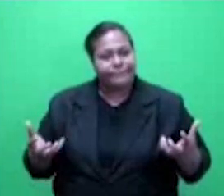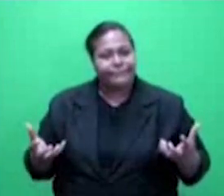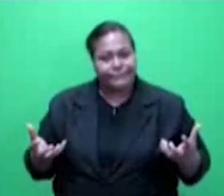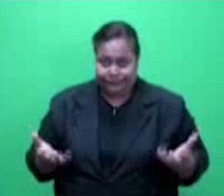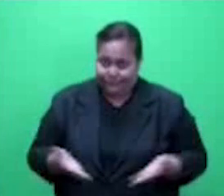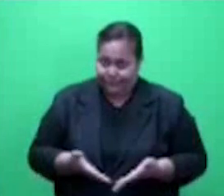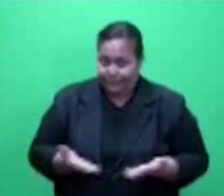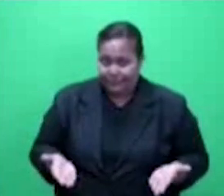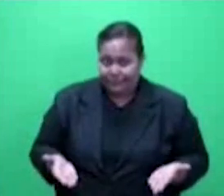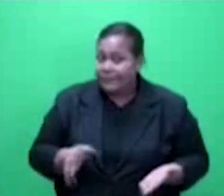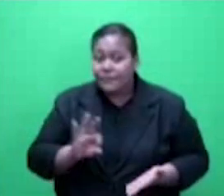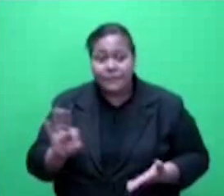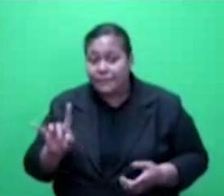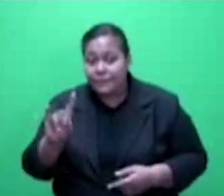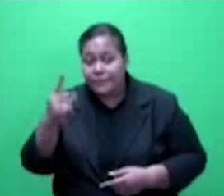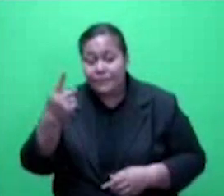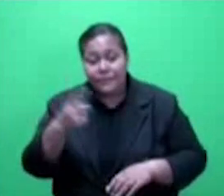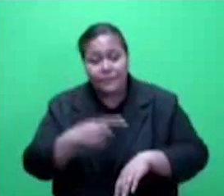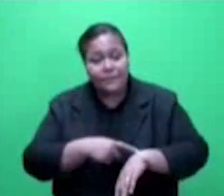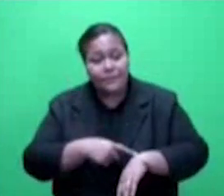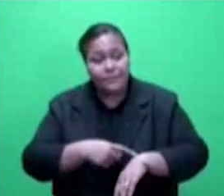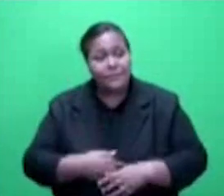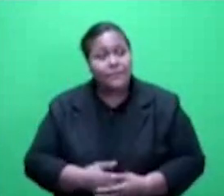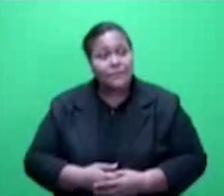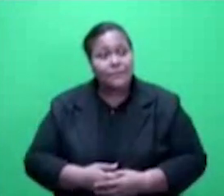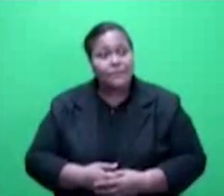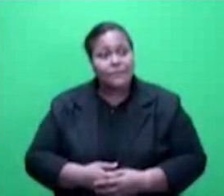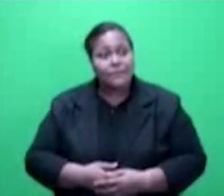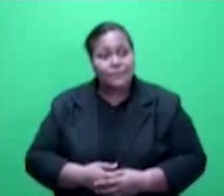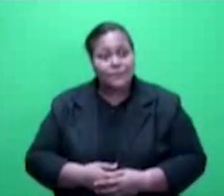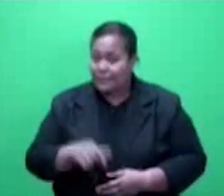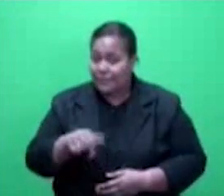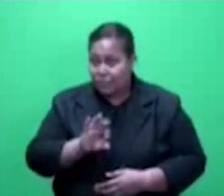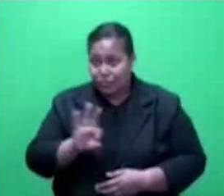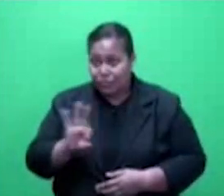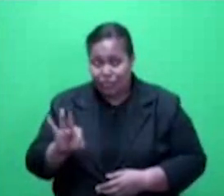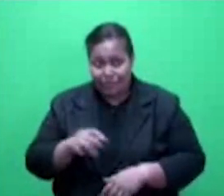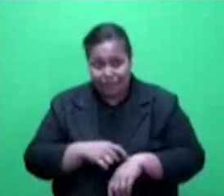This is not the first time. This is not the time.